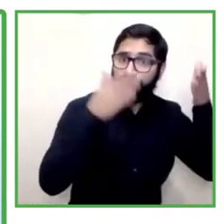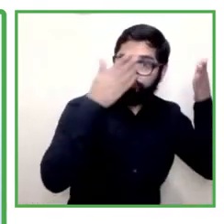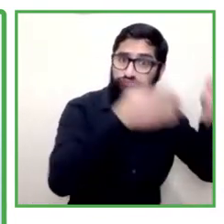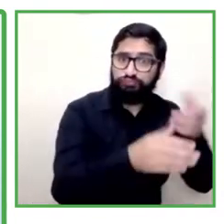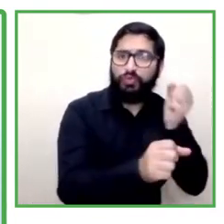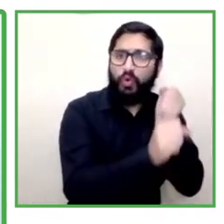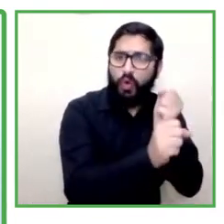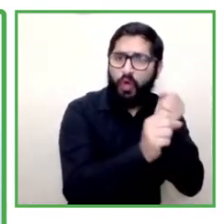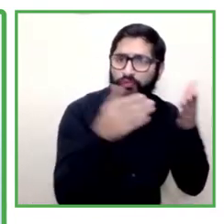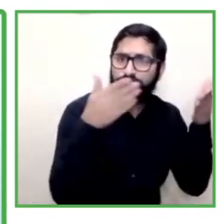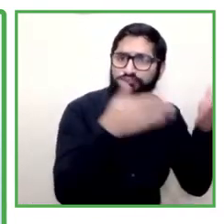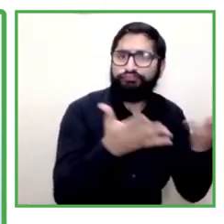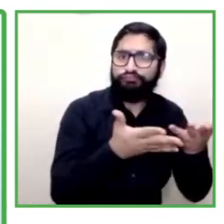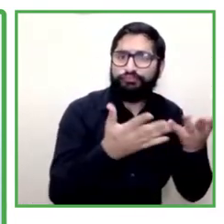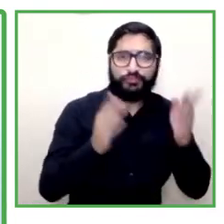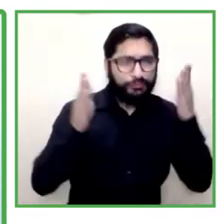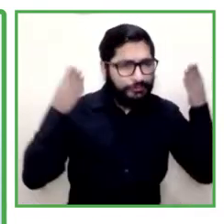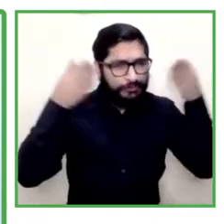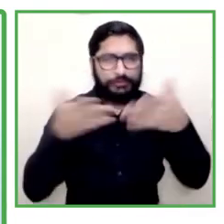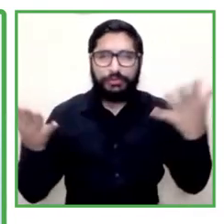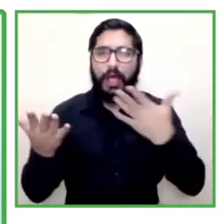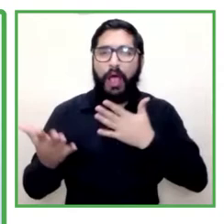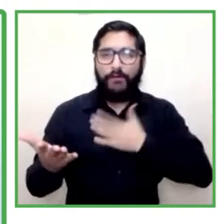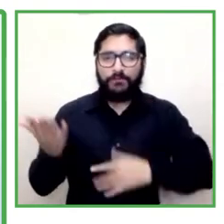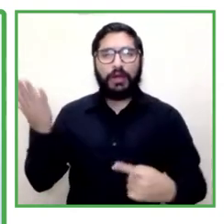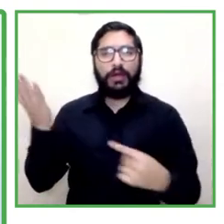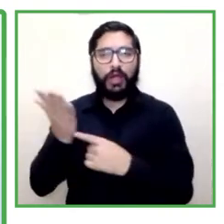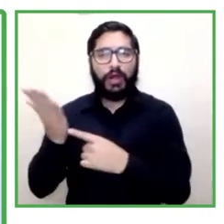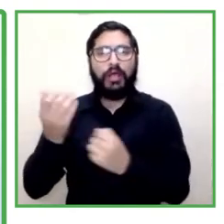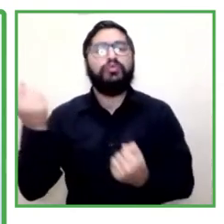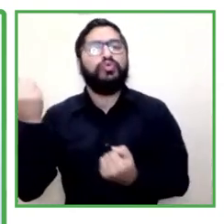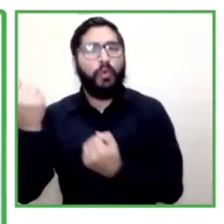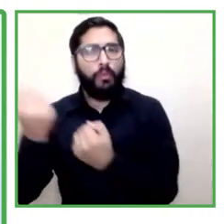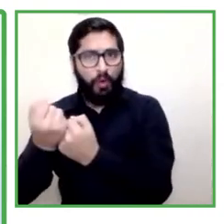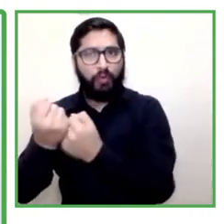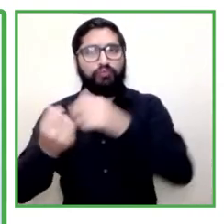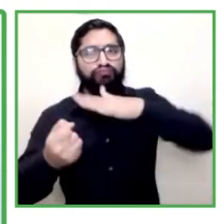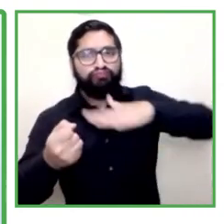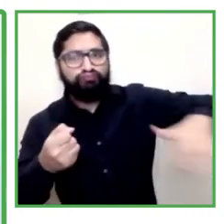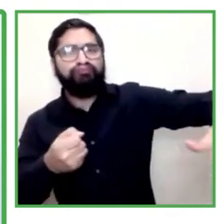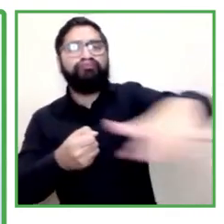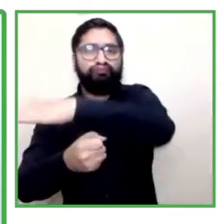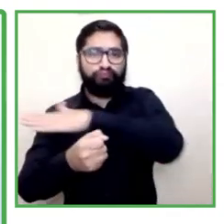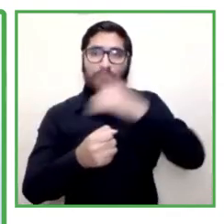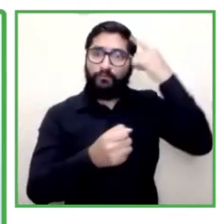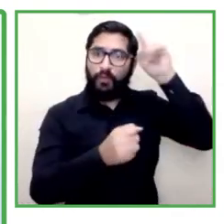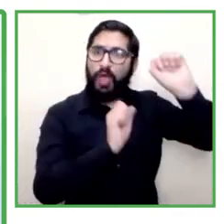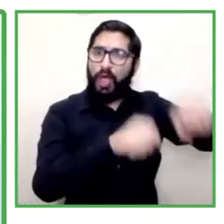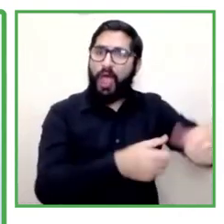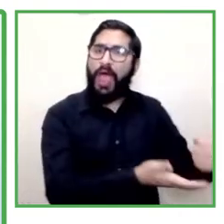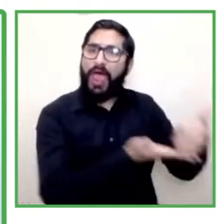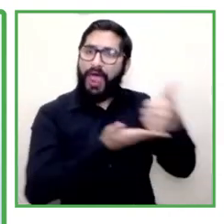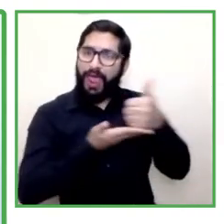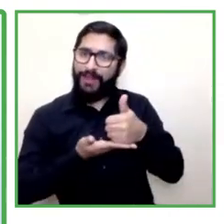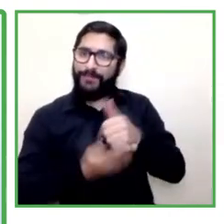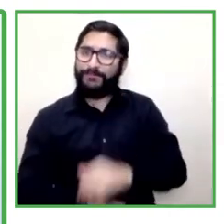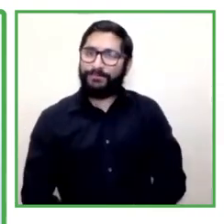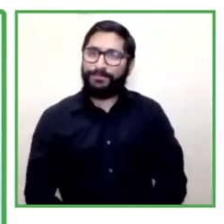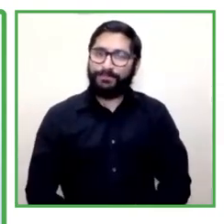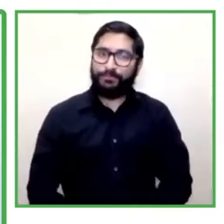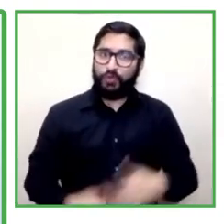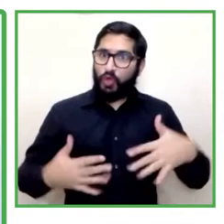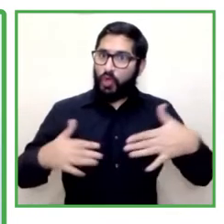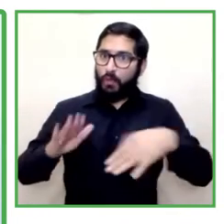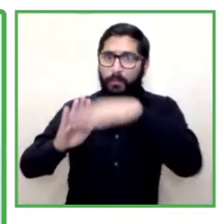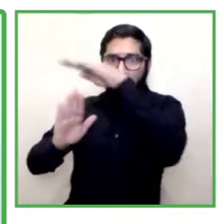because not only technology is our ally but the ecosystem of our users must also be taken care of regarding the impact of the